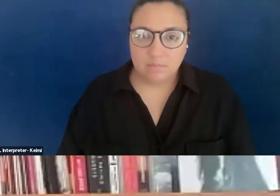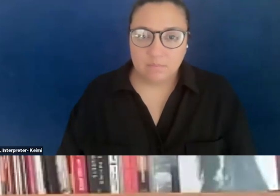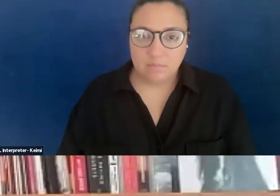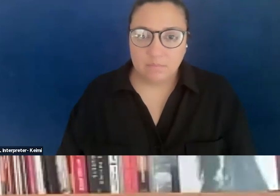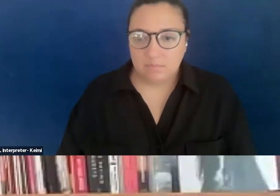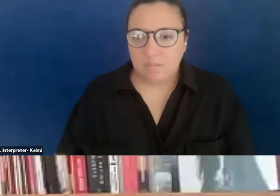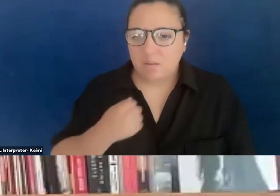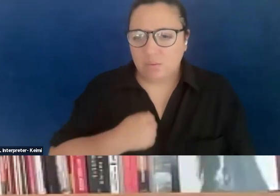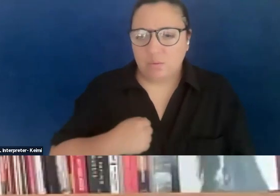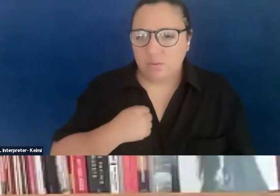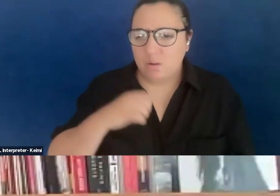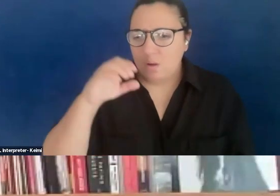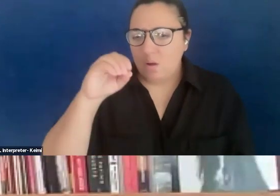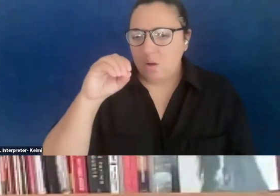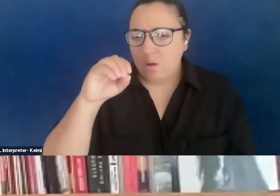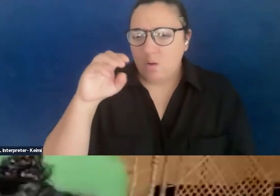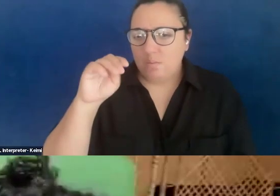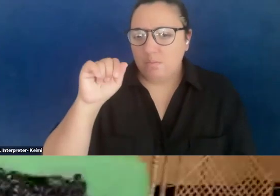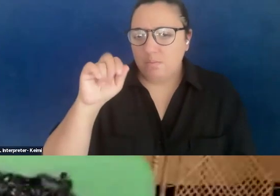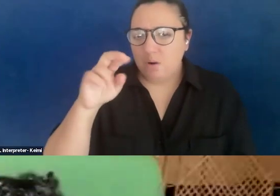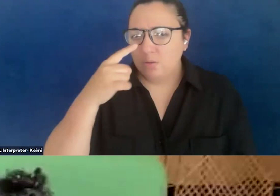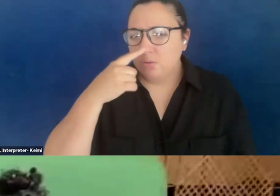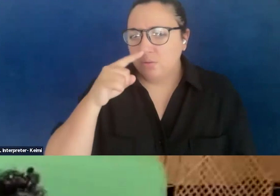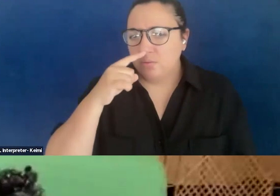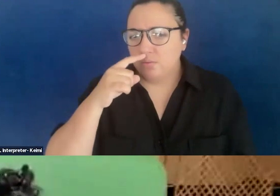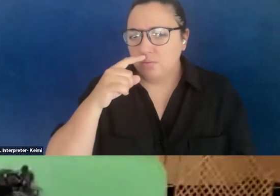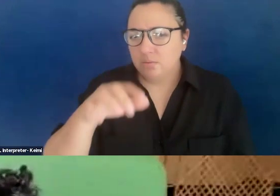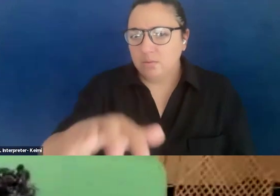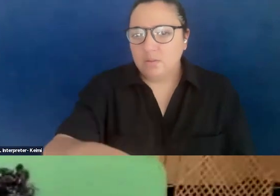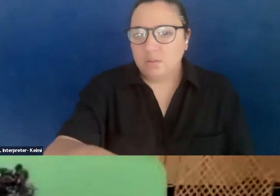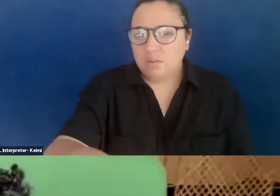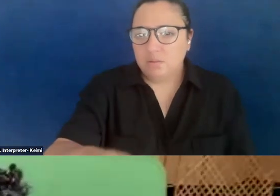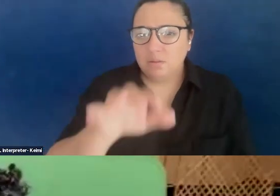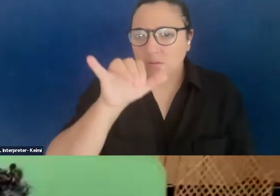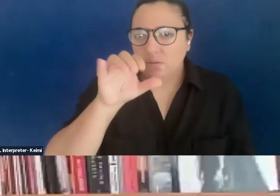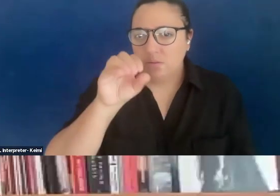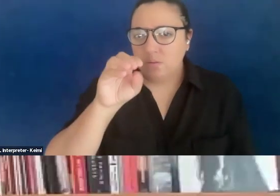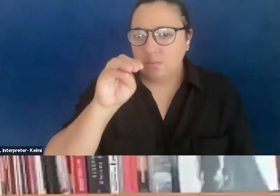Elmira. Can you help me out with the reading part? I can. I'm going to start at the bottom.